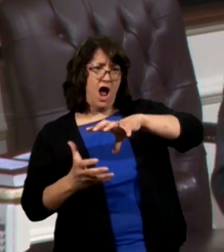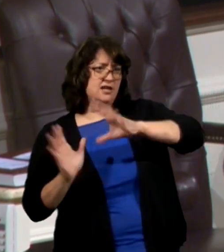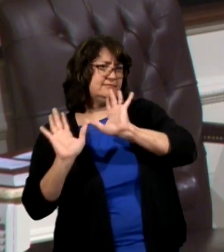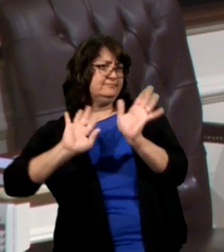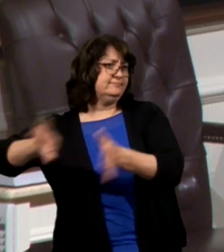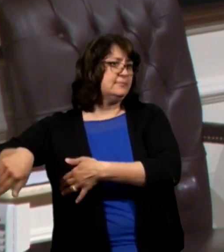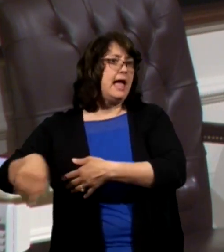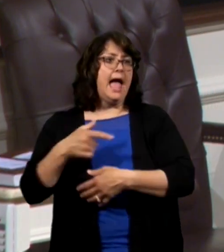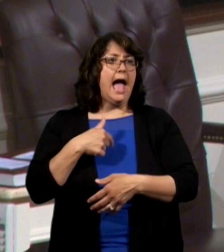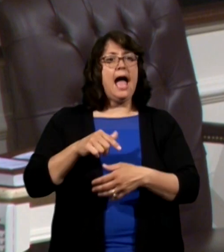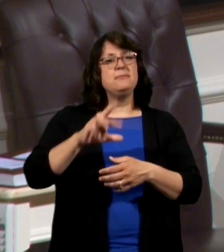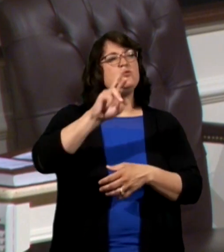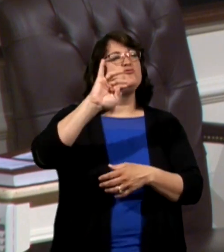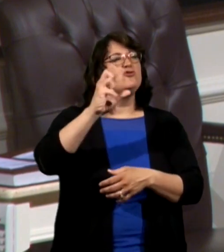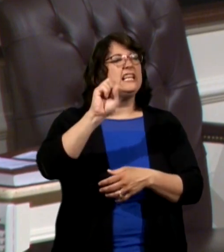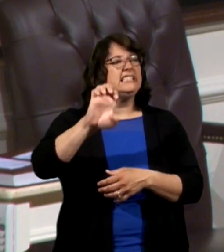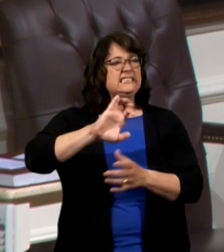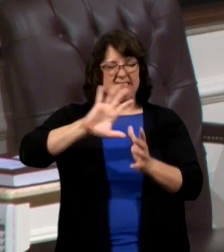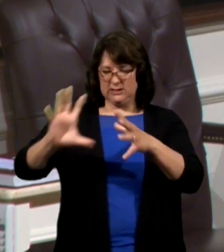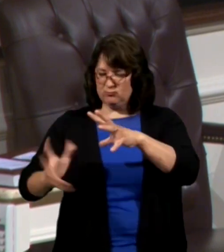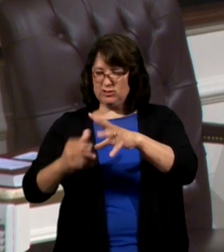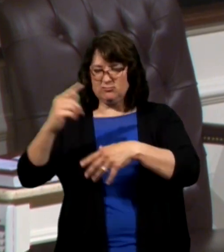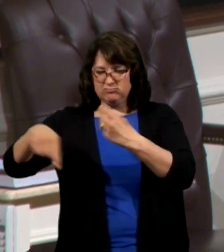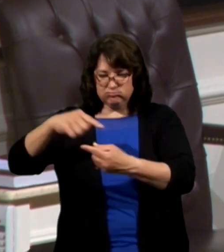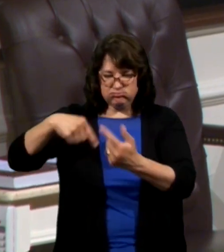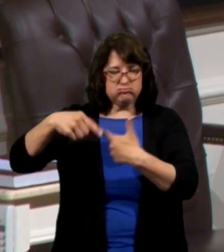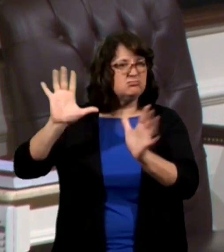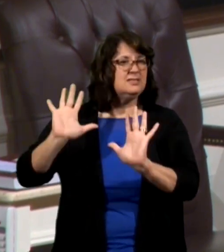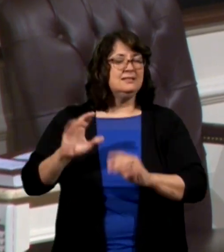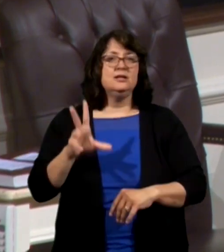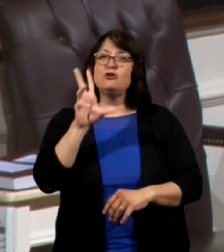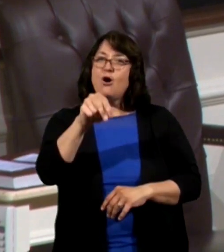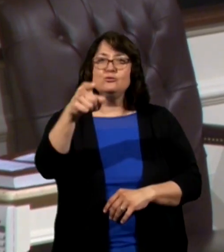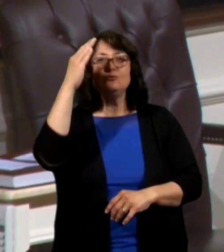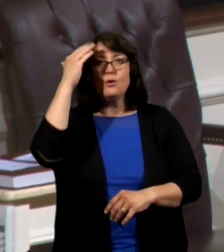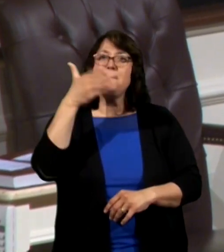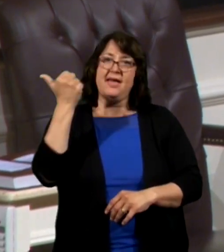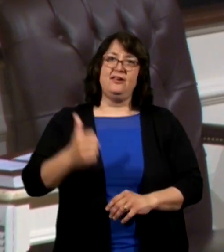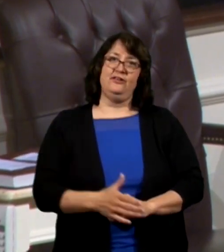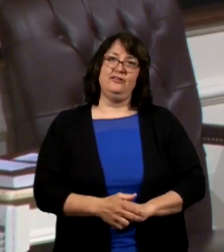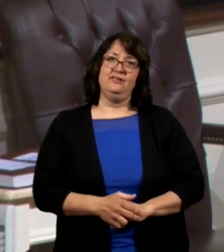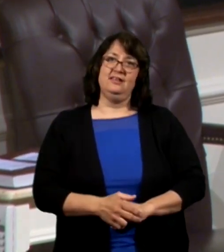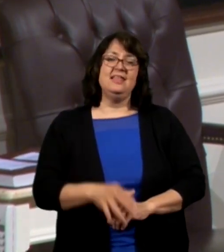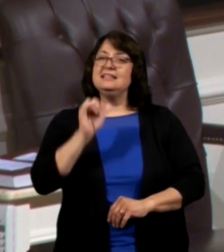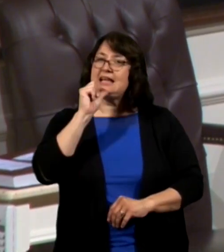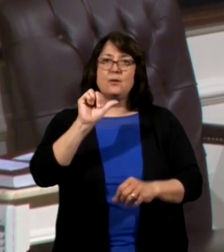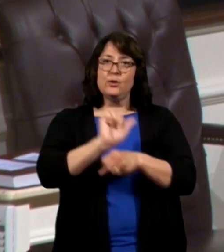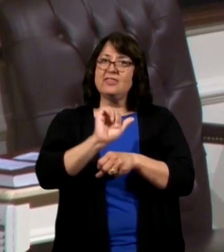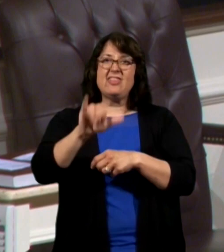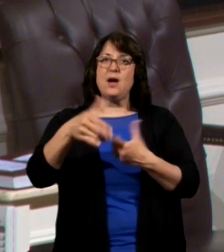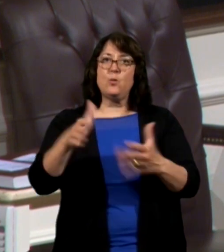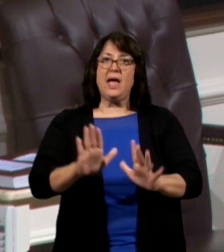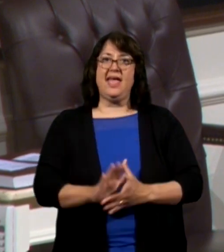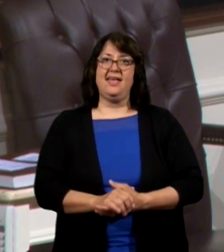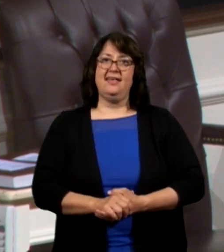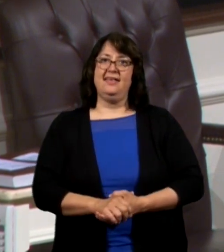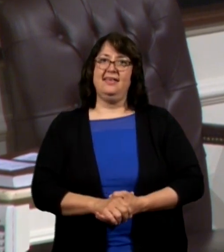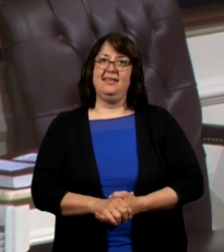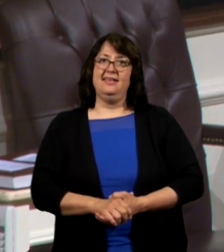wash stuff I'm going to just put it on rinse spin here you know better than that it doesn't work that way